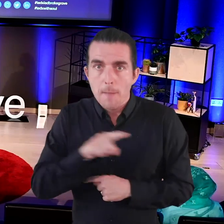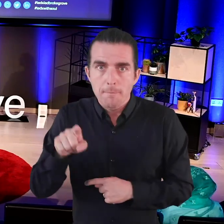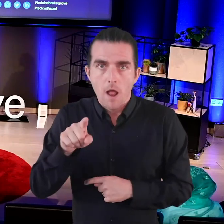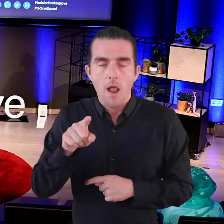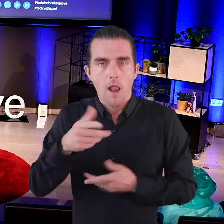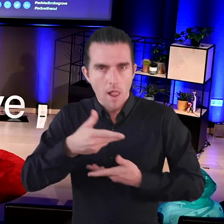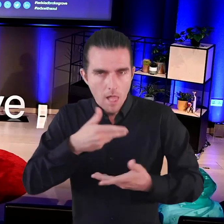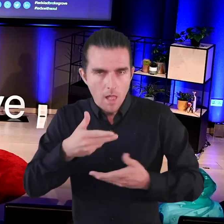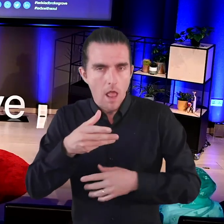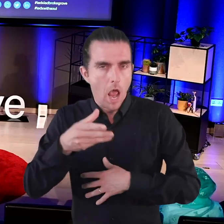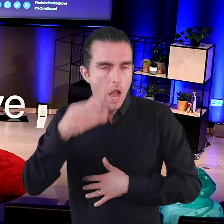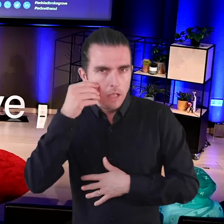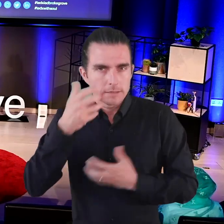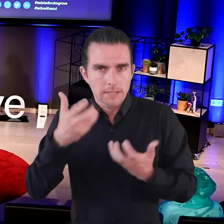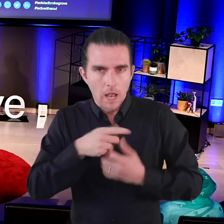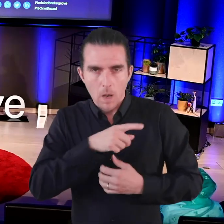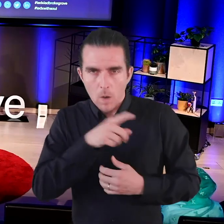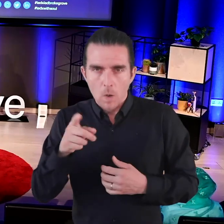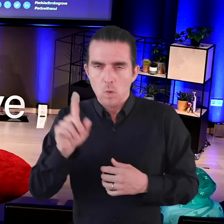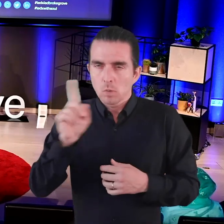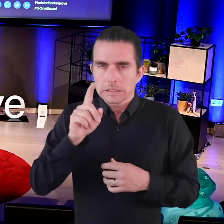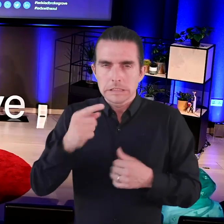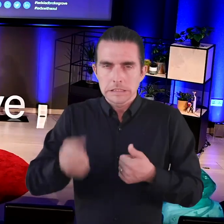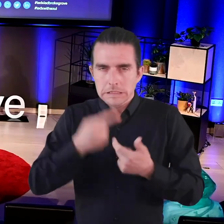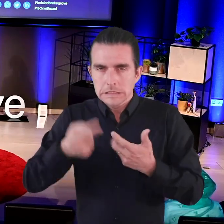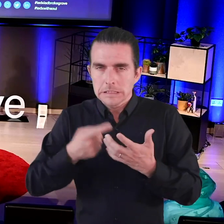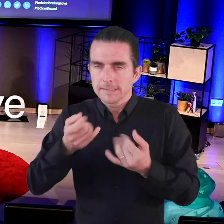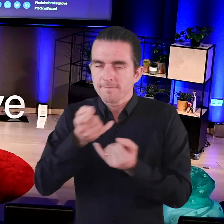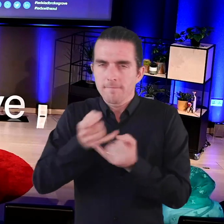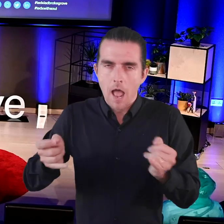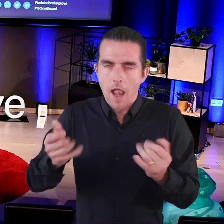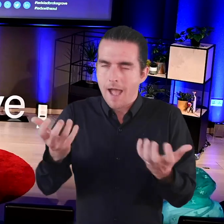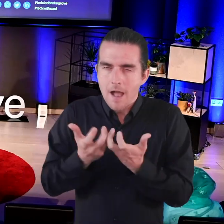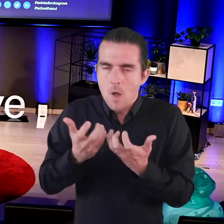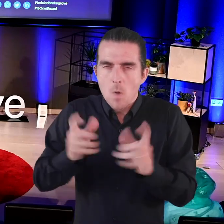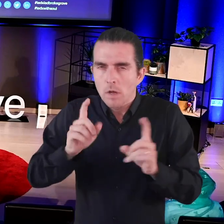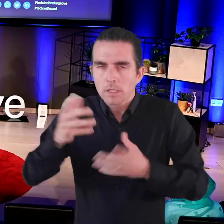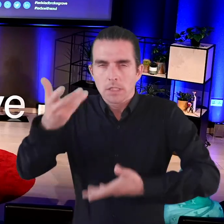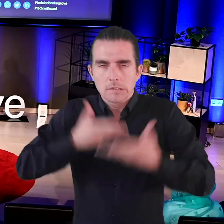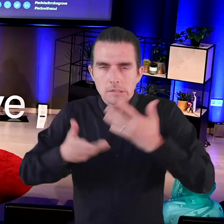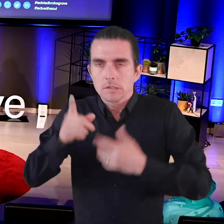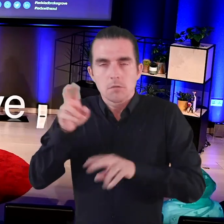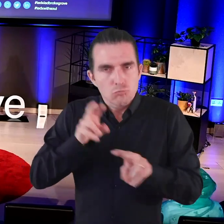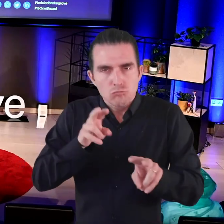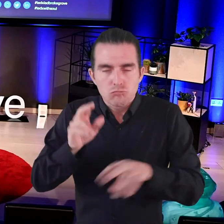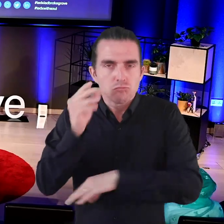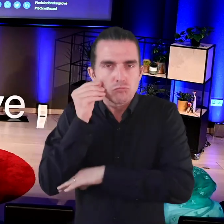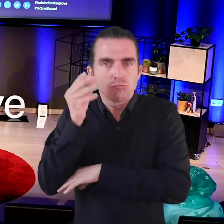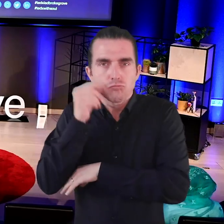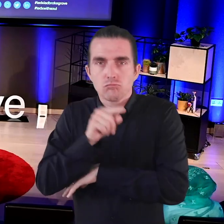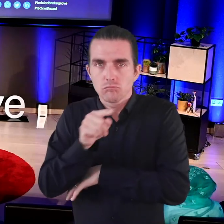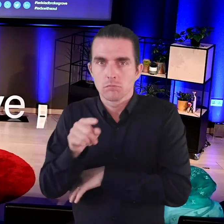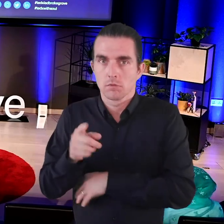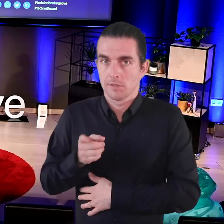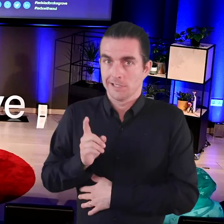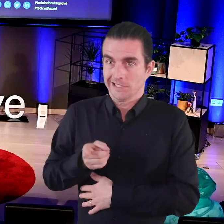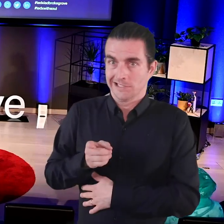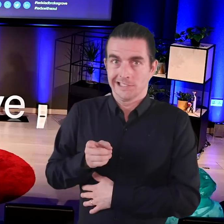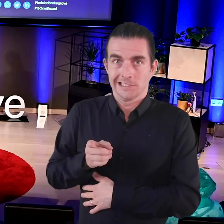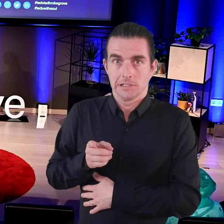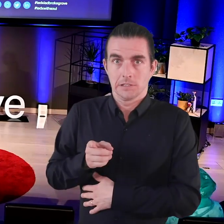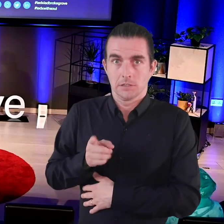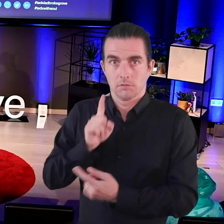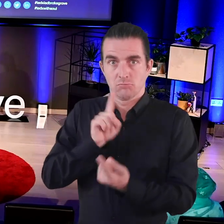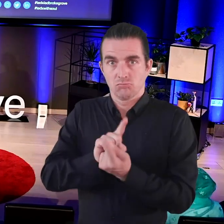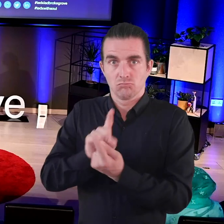come and meet local people and listen to how they were failing those same people. But from